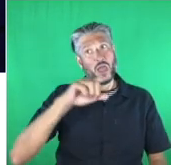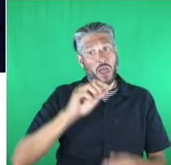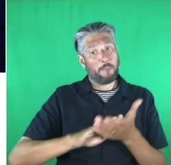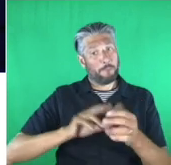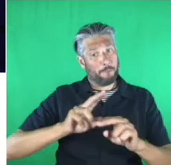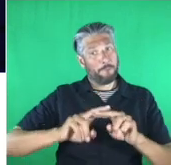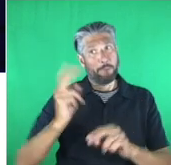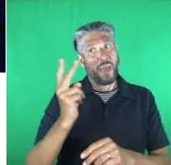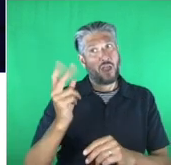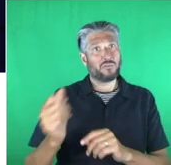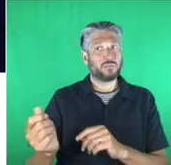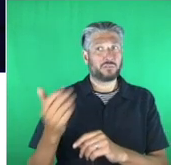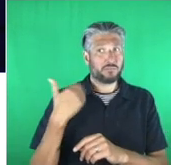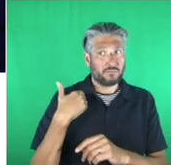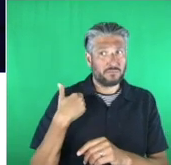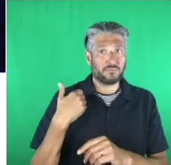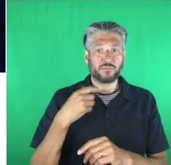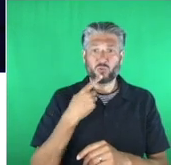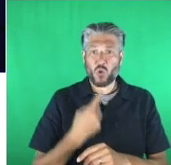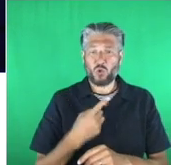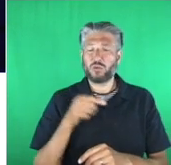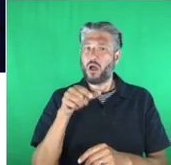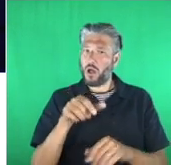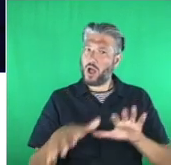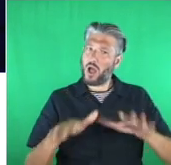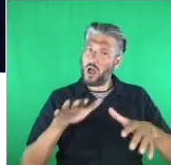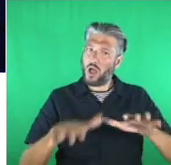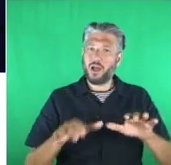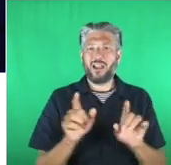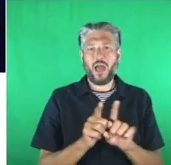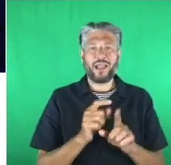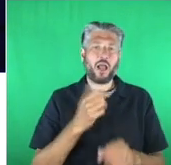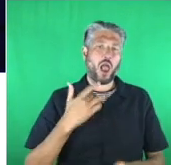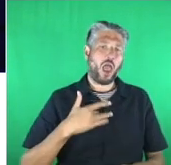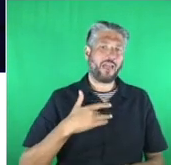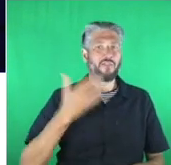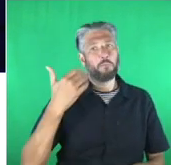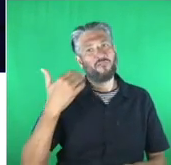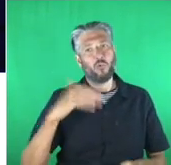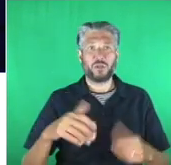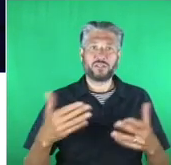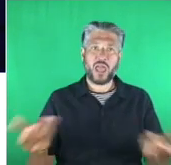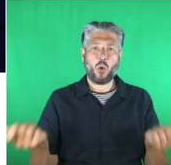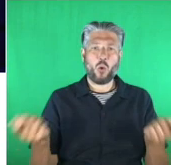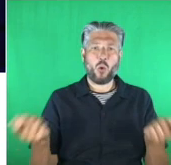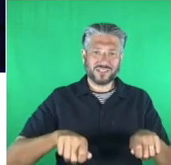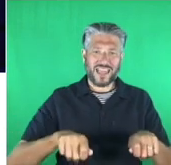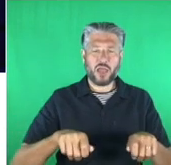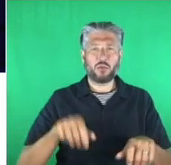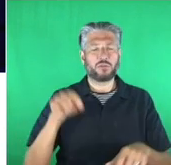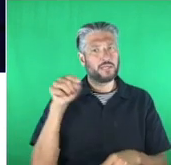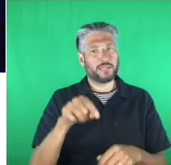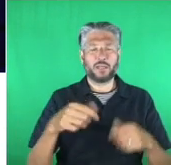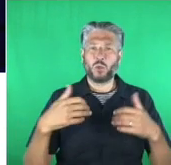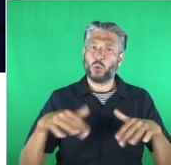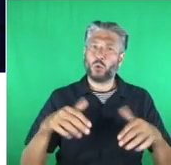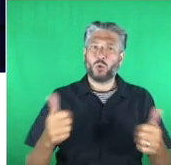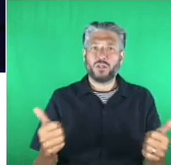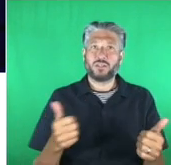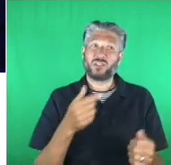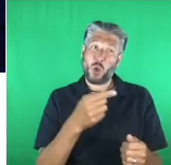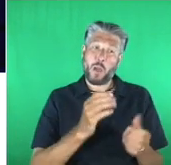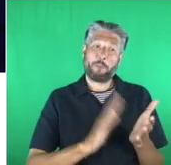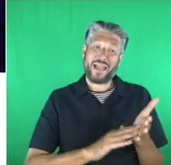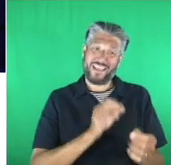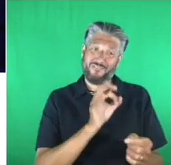that resembles life before for their kids to do at home during the lockdown. So she continues to be a marvel. Yes. Well, and when